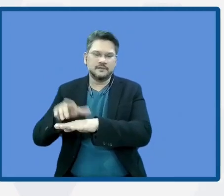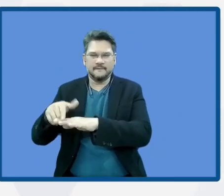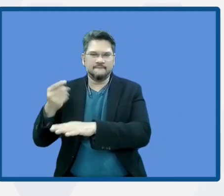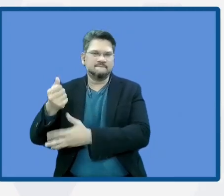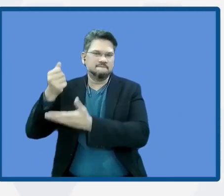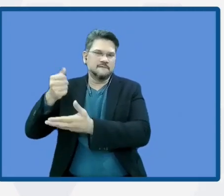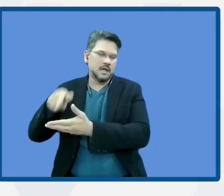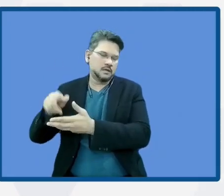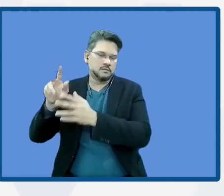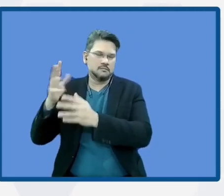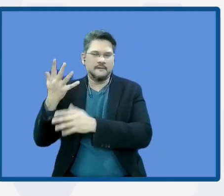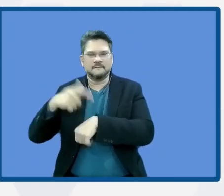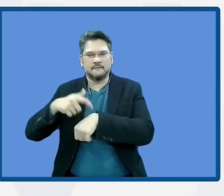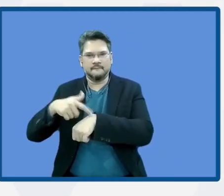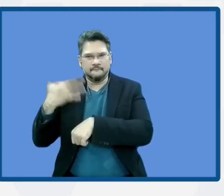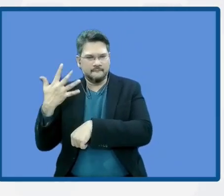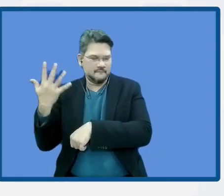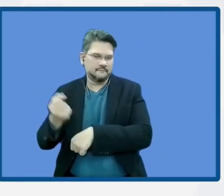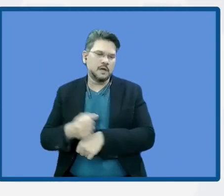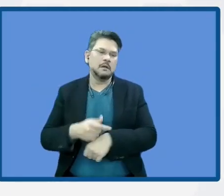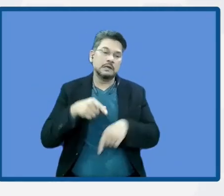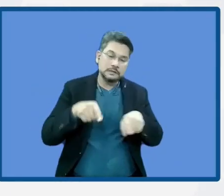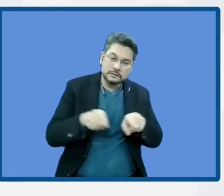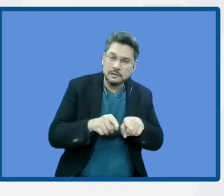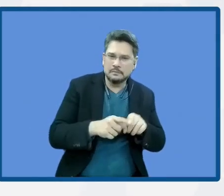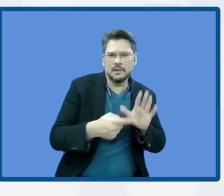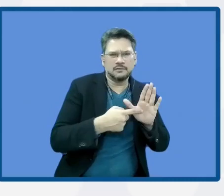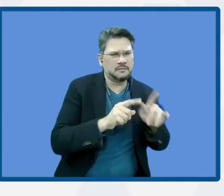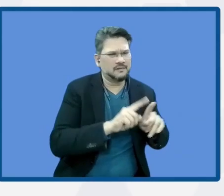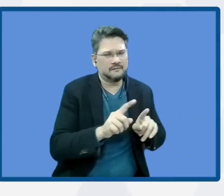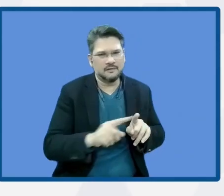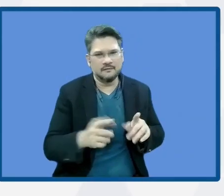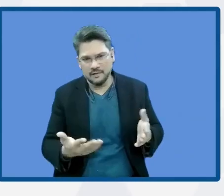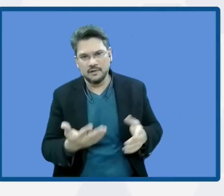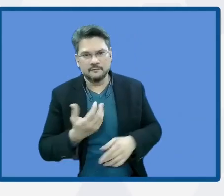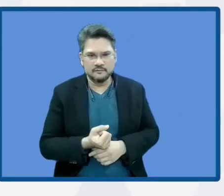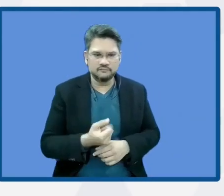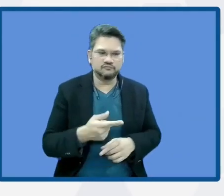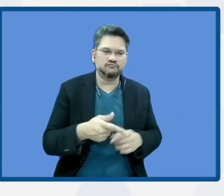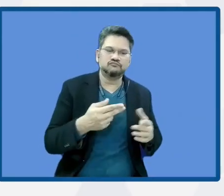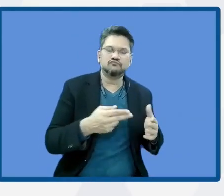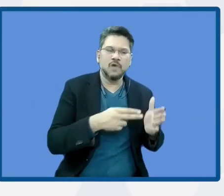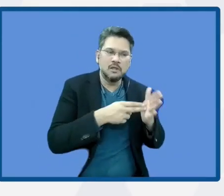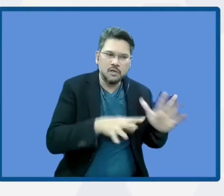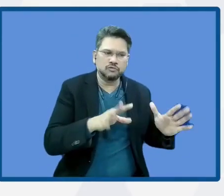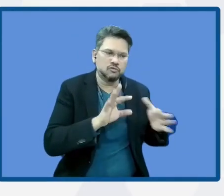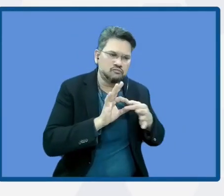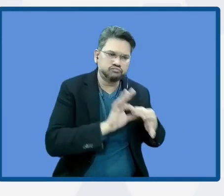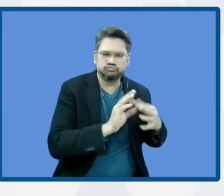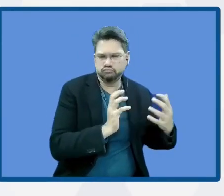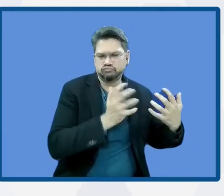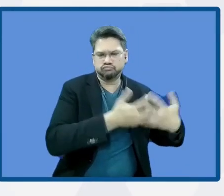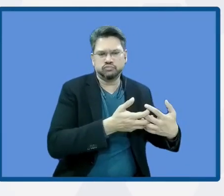implemented, just to give you an example of it, in terms of natural-based solutions in a greater